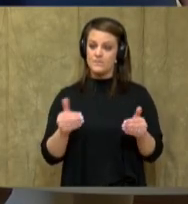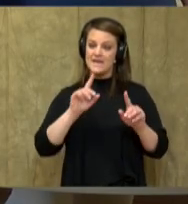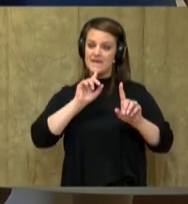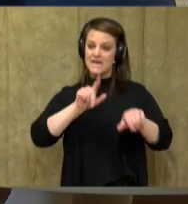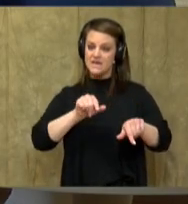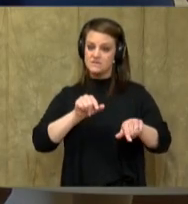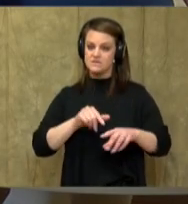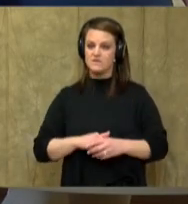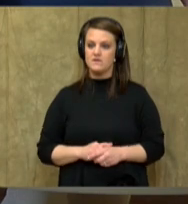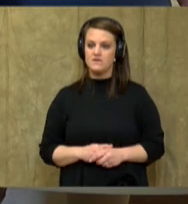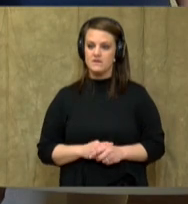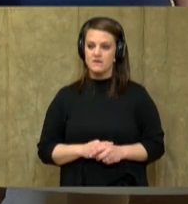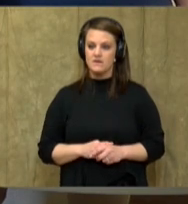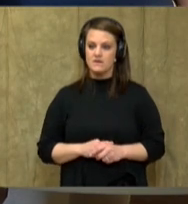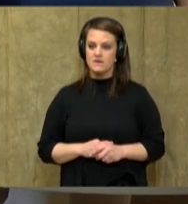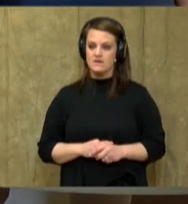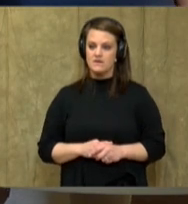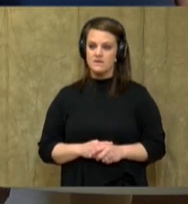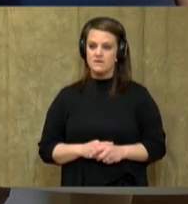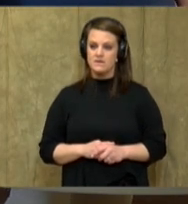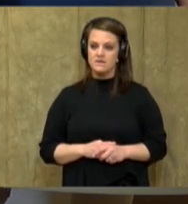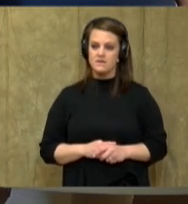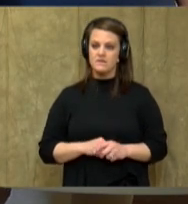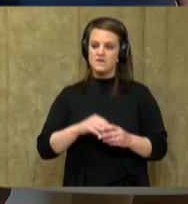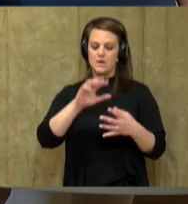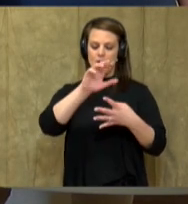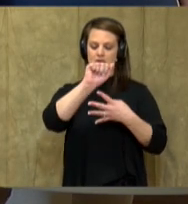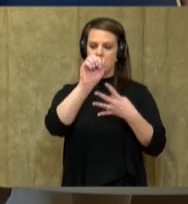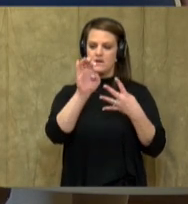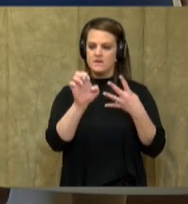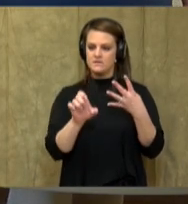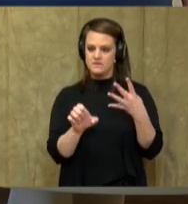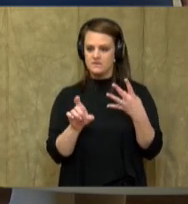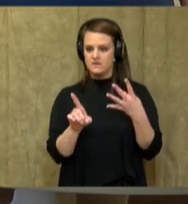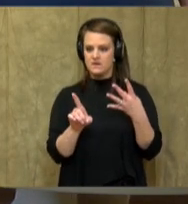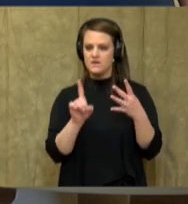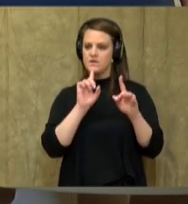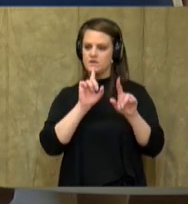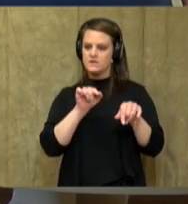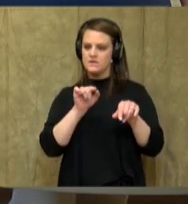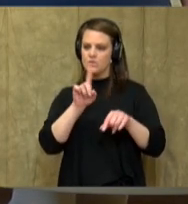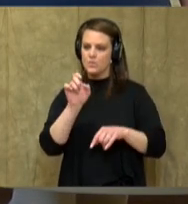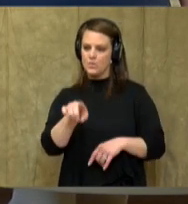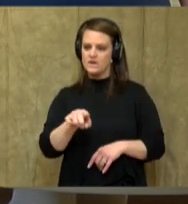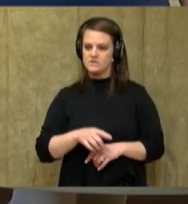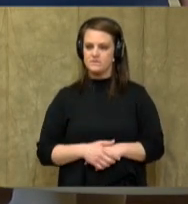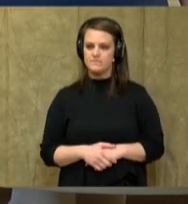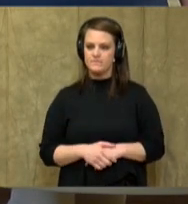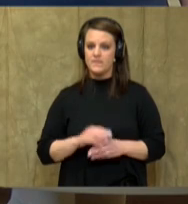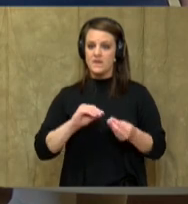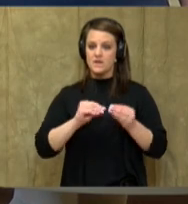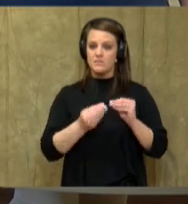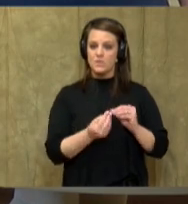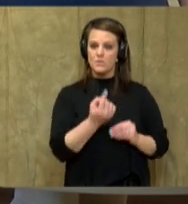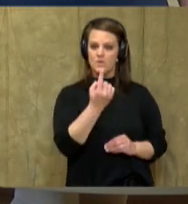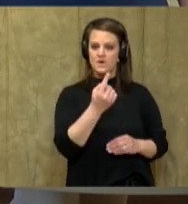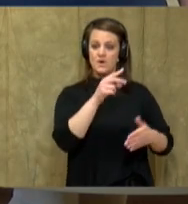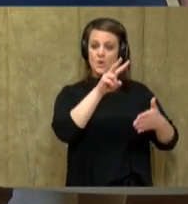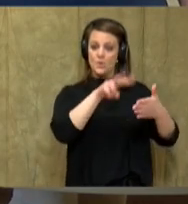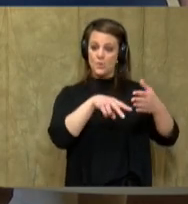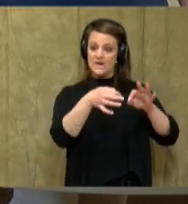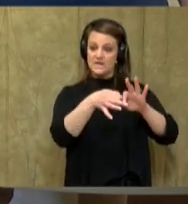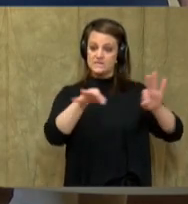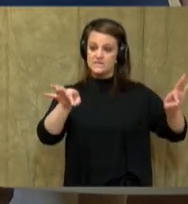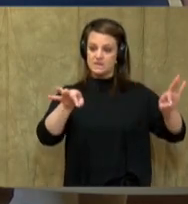two multiple choice questions. Number one, read this sentence from paragraph 2